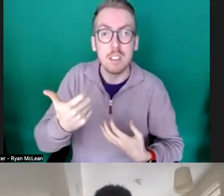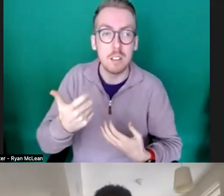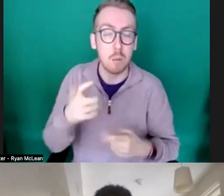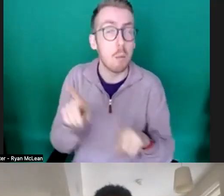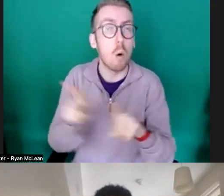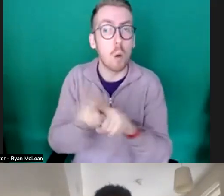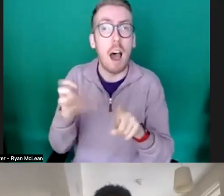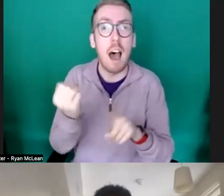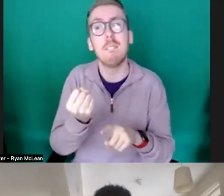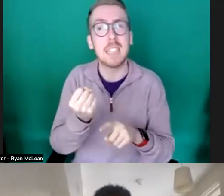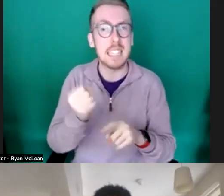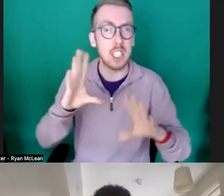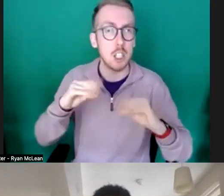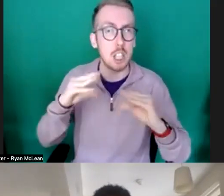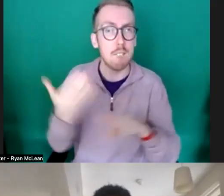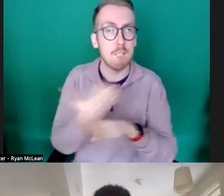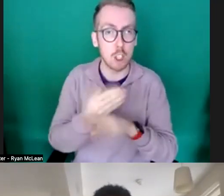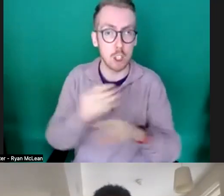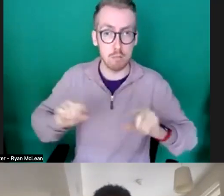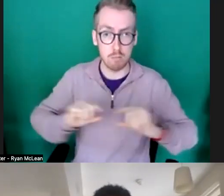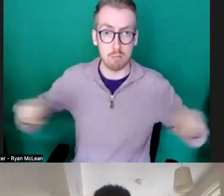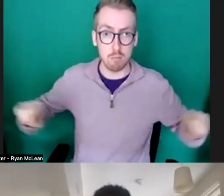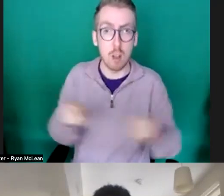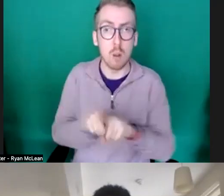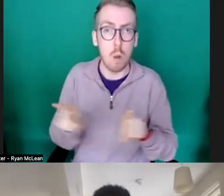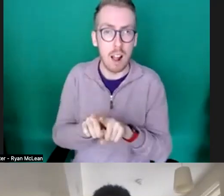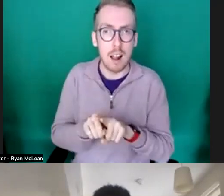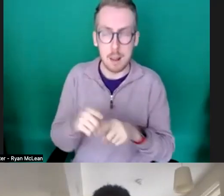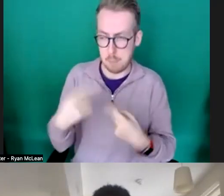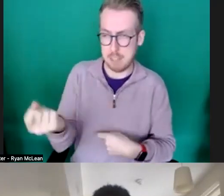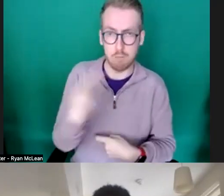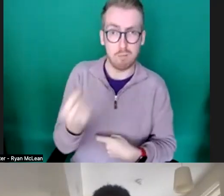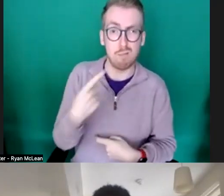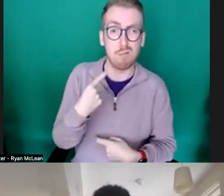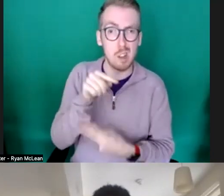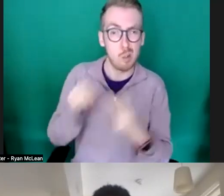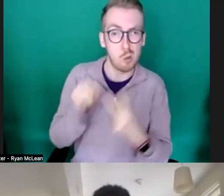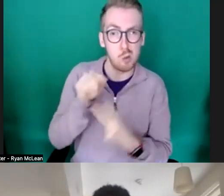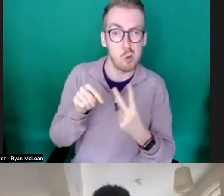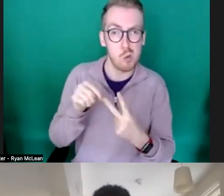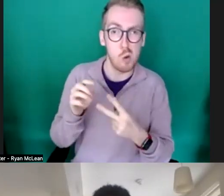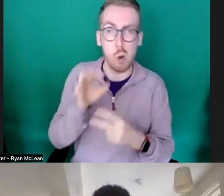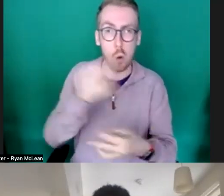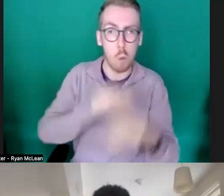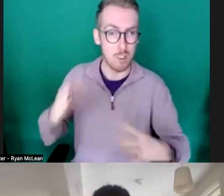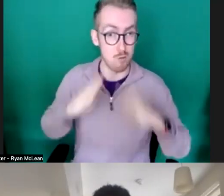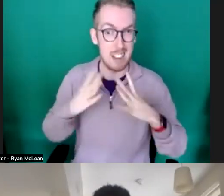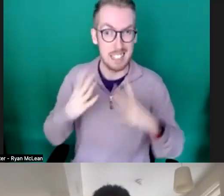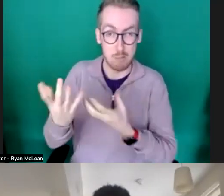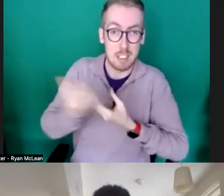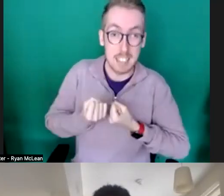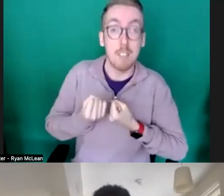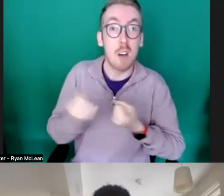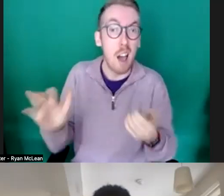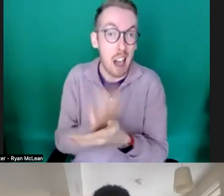chat there available as well and we have only had kind of a couple of questions in advance so and we're obviously happy to